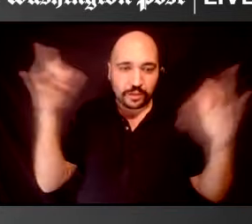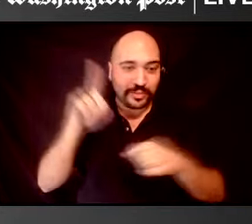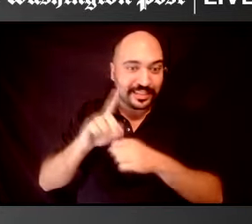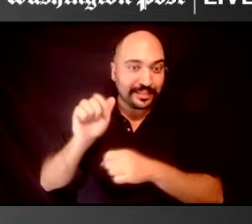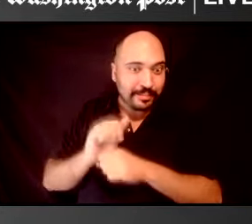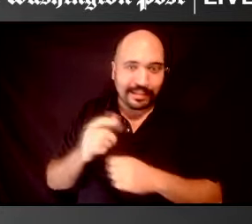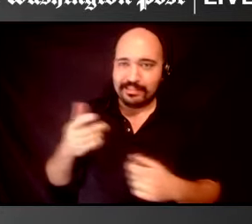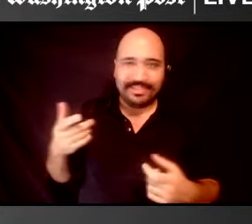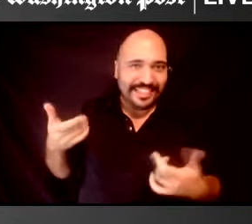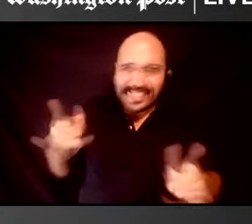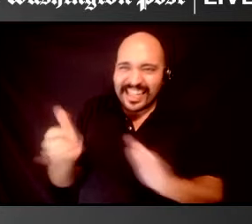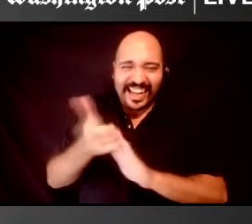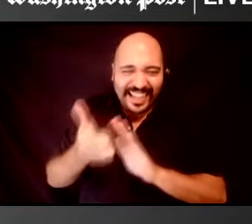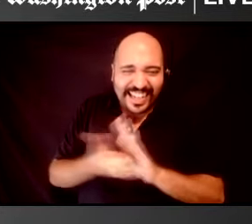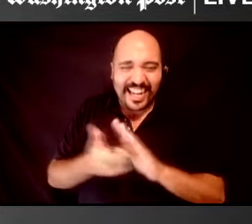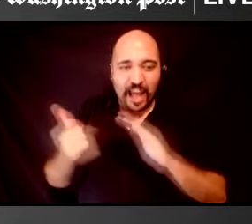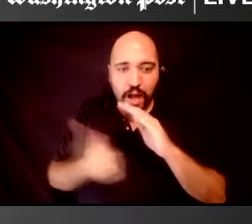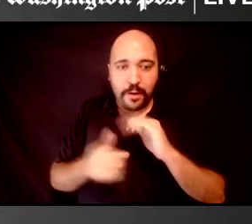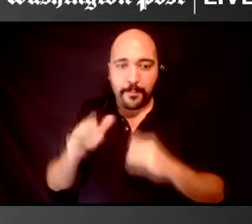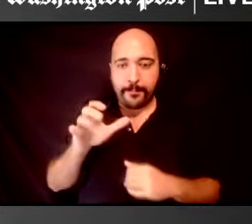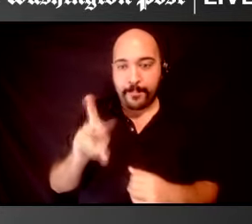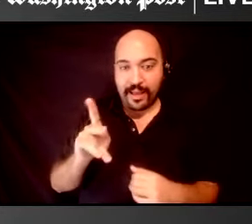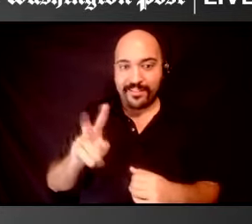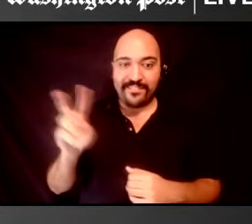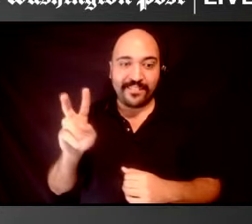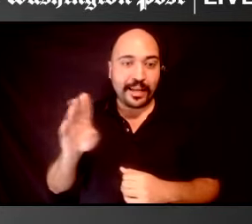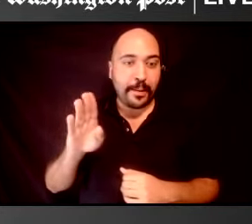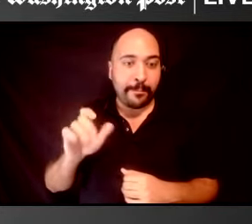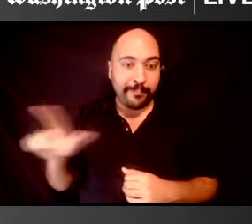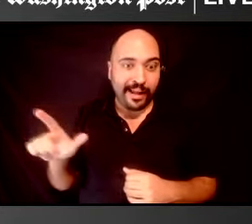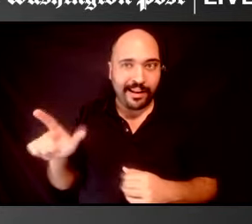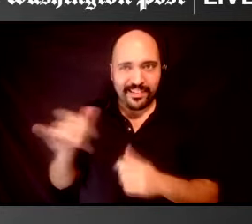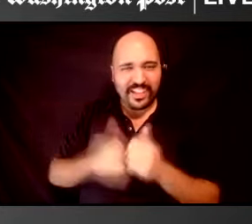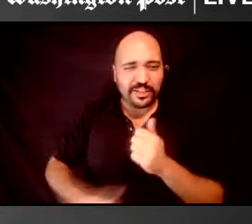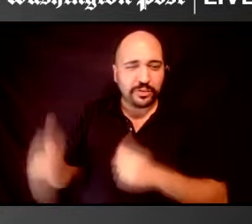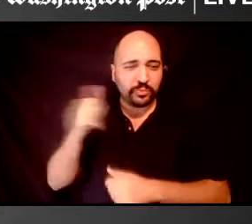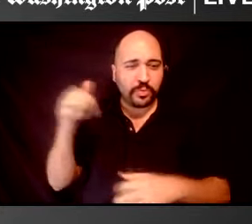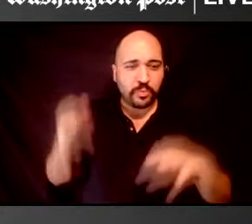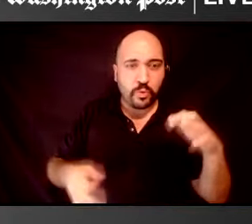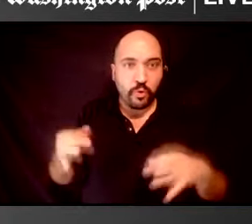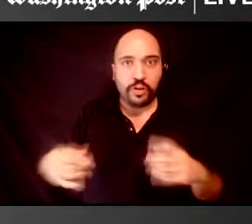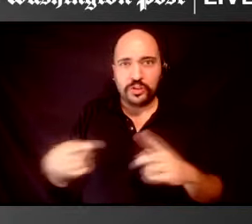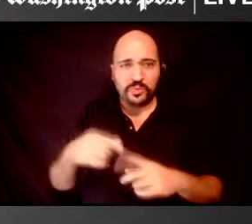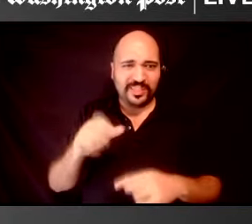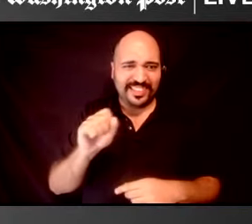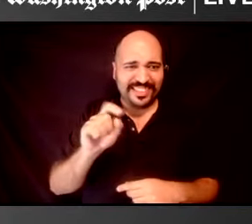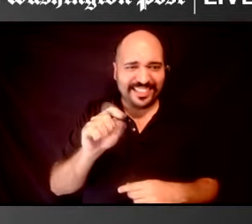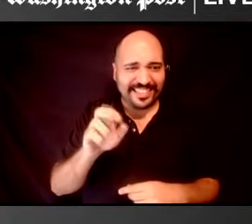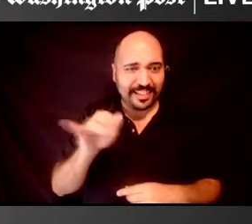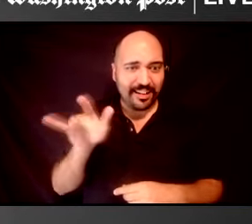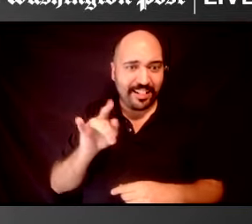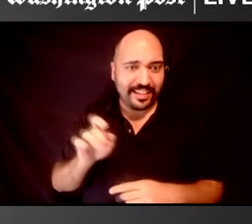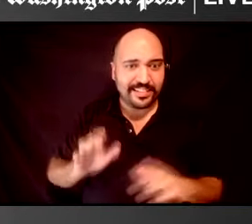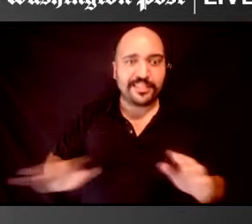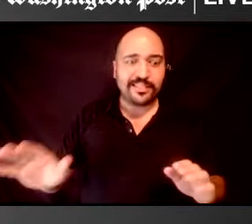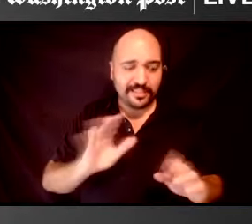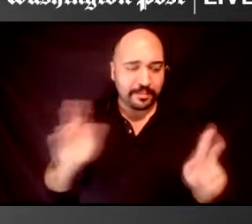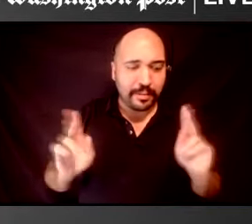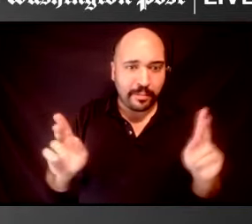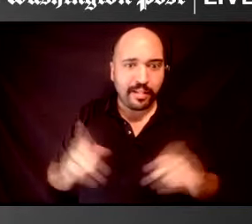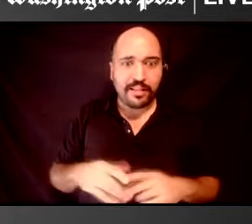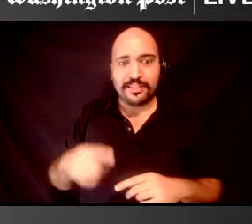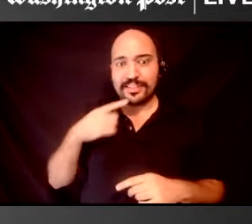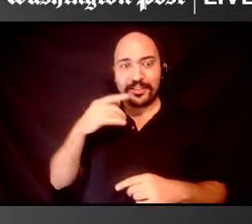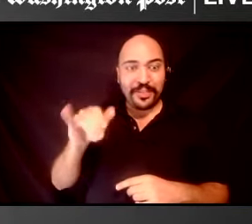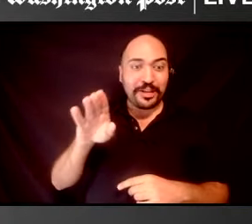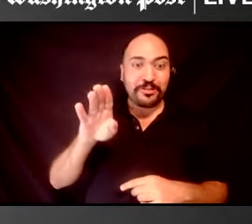it's still legal under Buck v. Bell Supreme Court case law to sterilize us against our will. You know, Britney Spears speaking